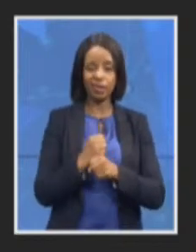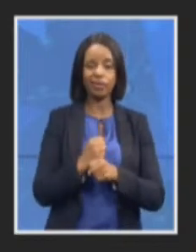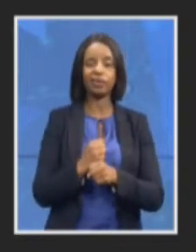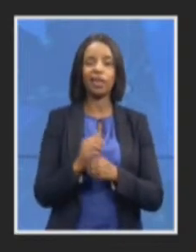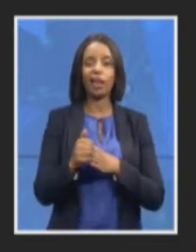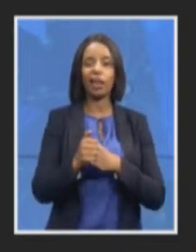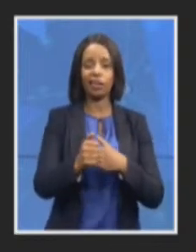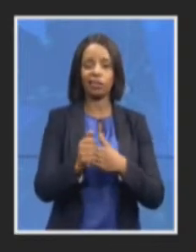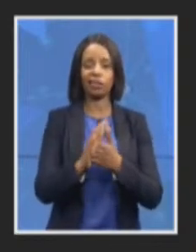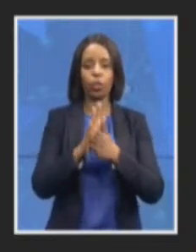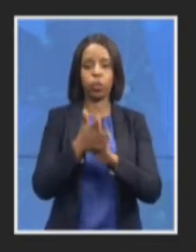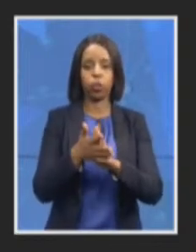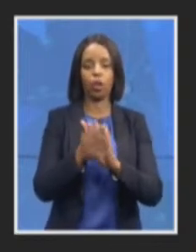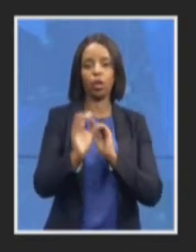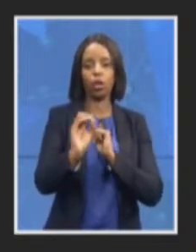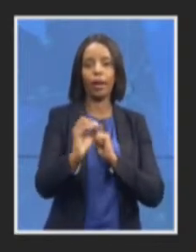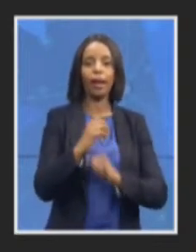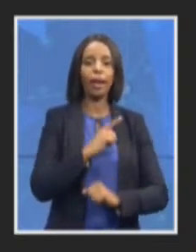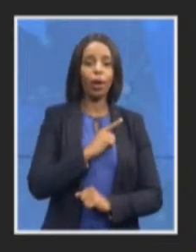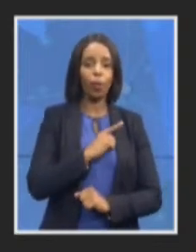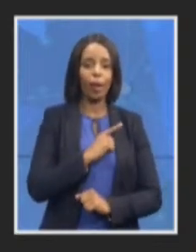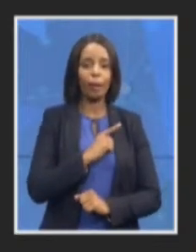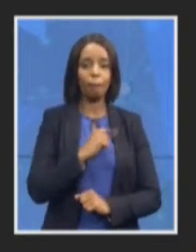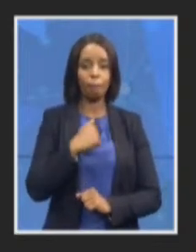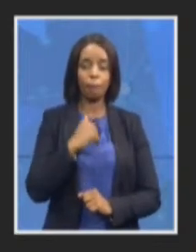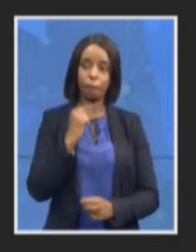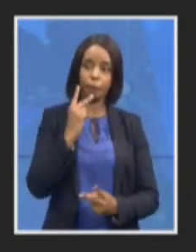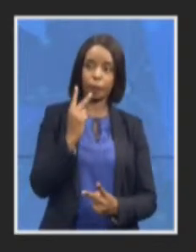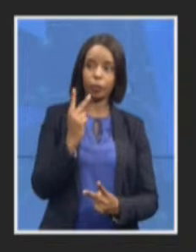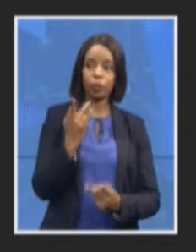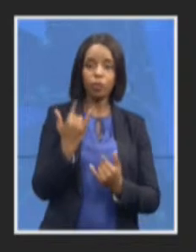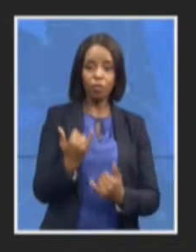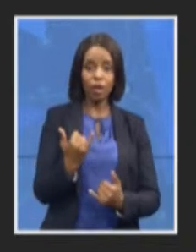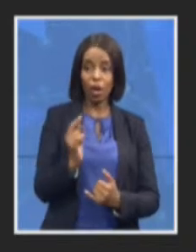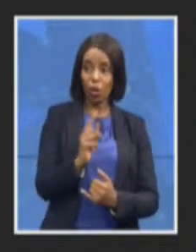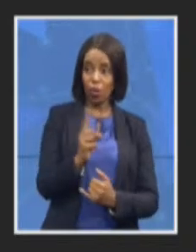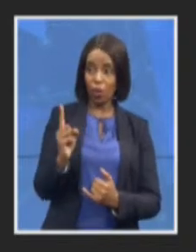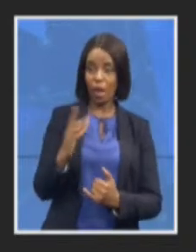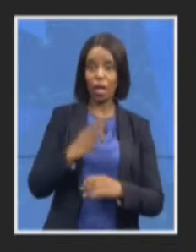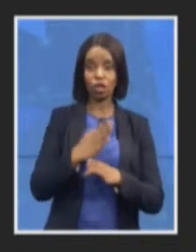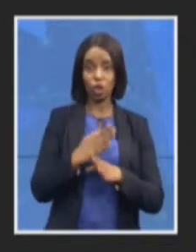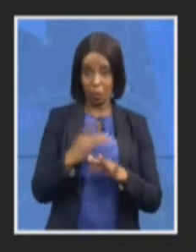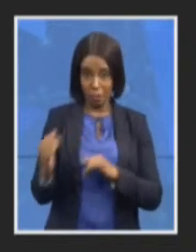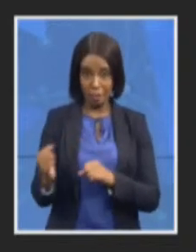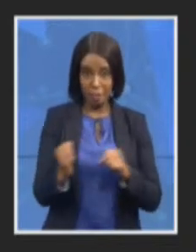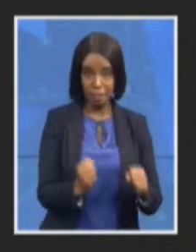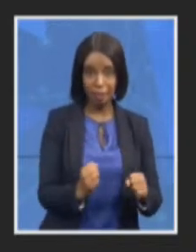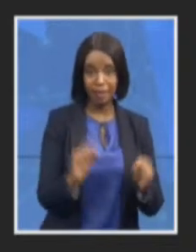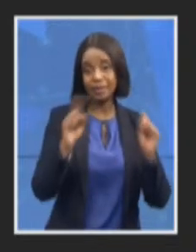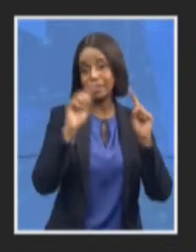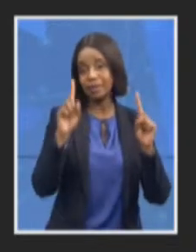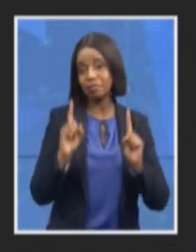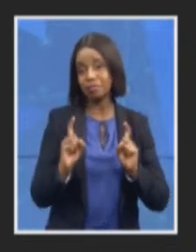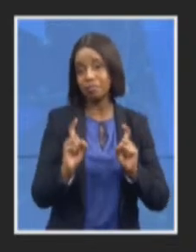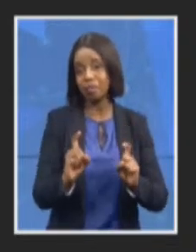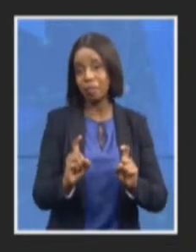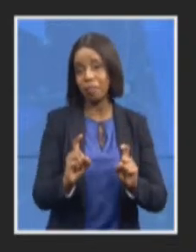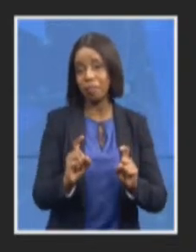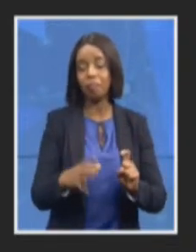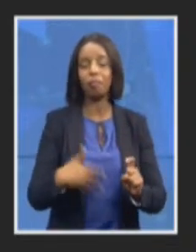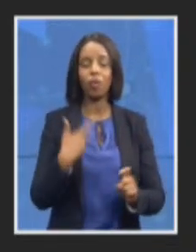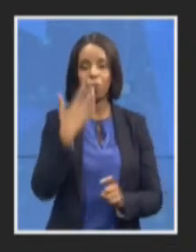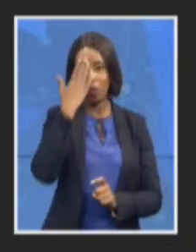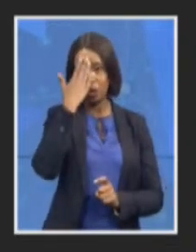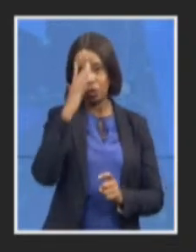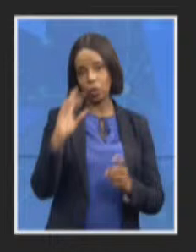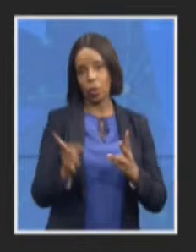permanency of their jobs moving forward what's being done on that score and then finally we heard earlier